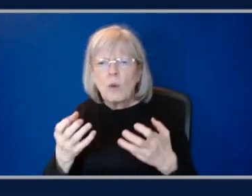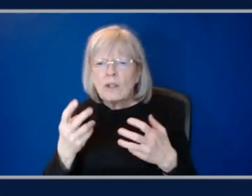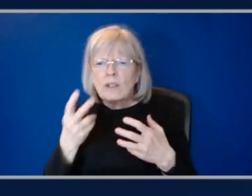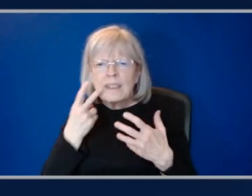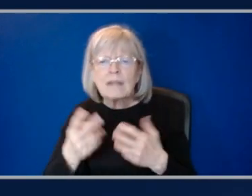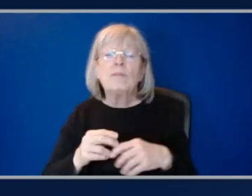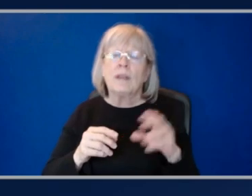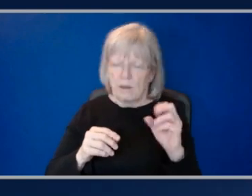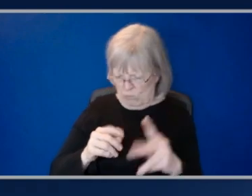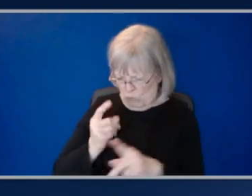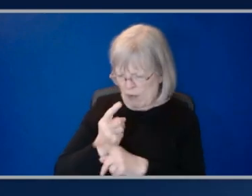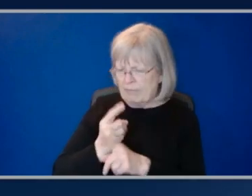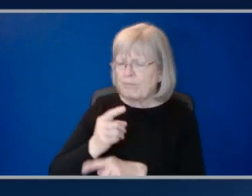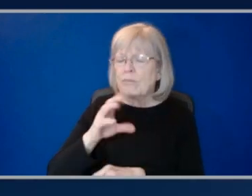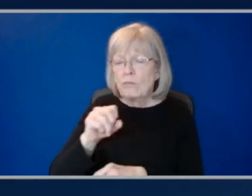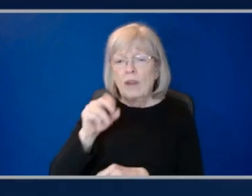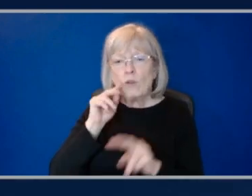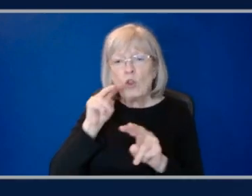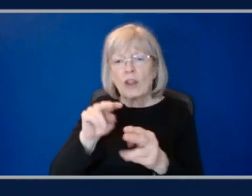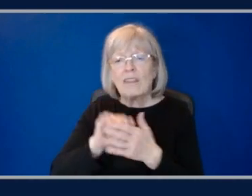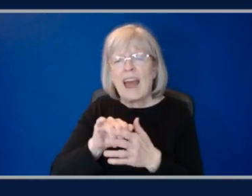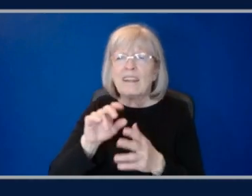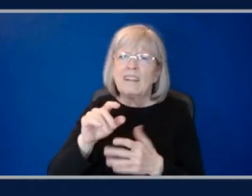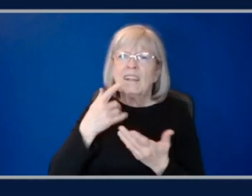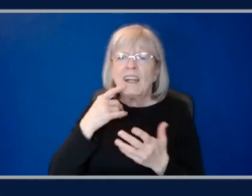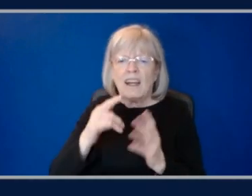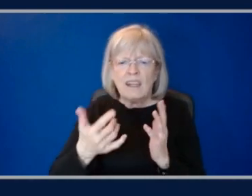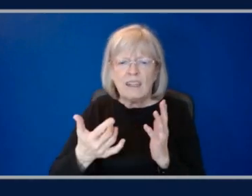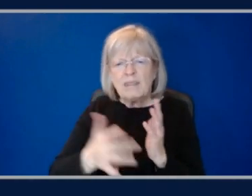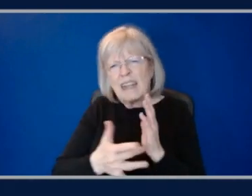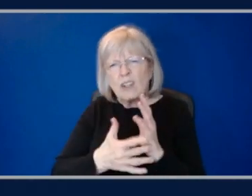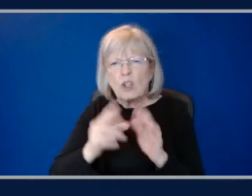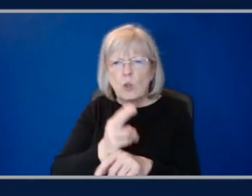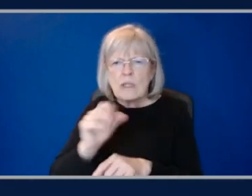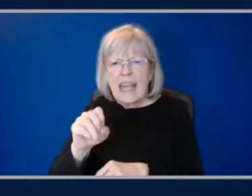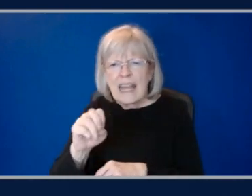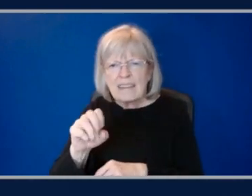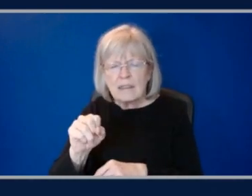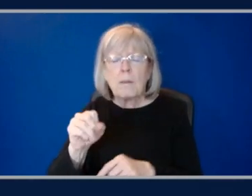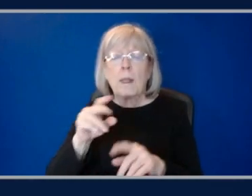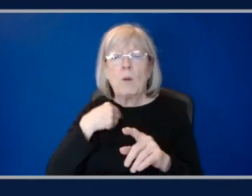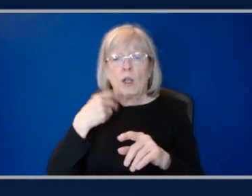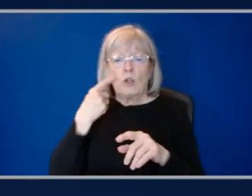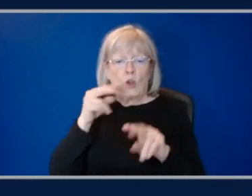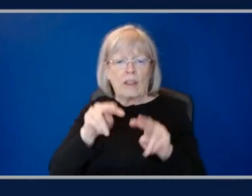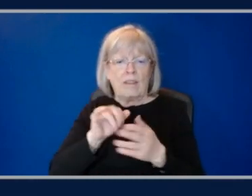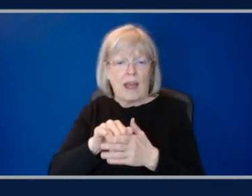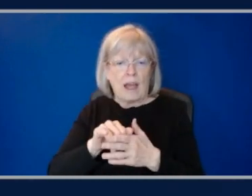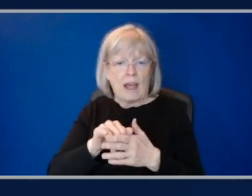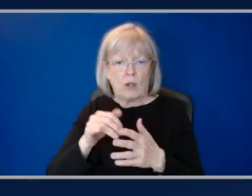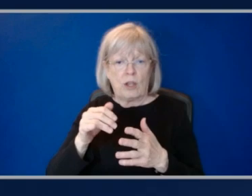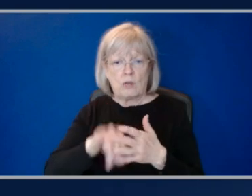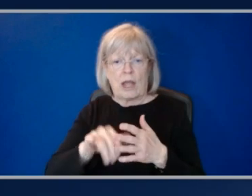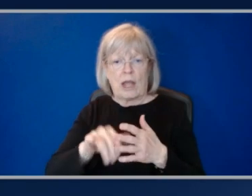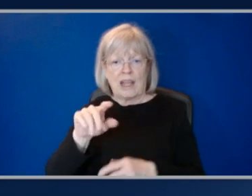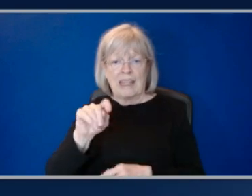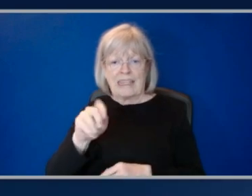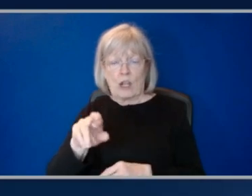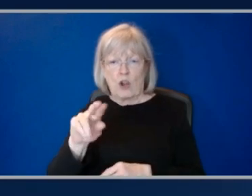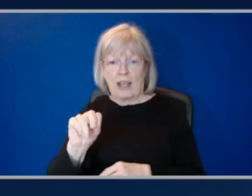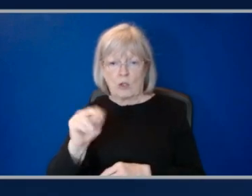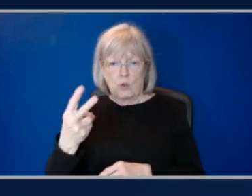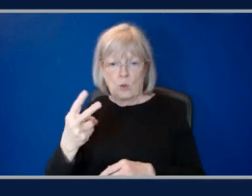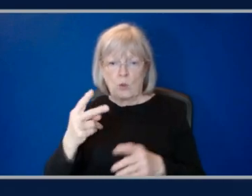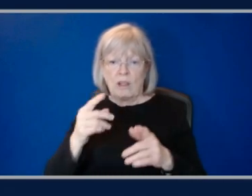kind of from the technical use cases perspective, what we're looking at is what tier in two instances are designed to support up to a trillion parameter